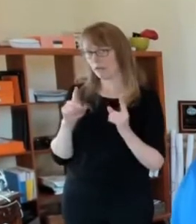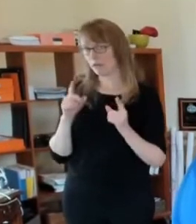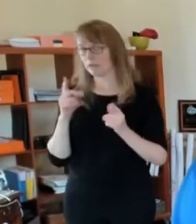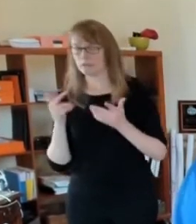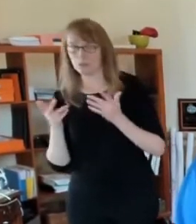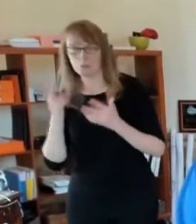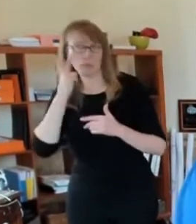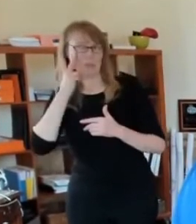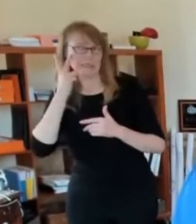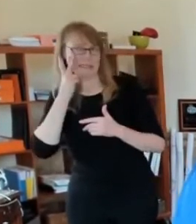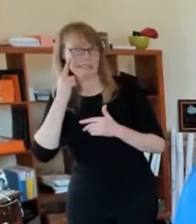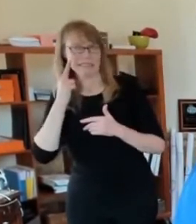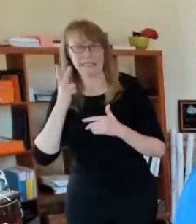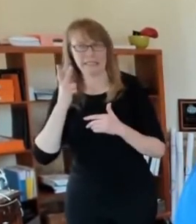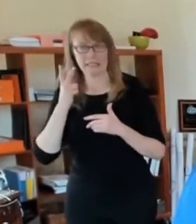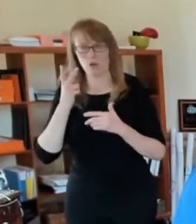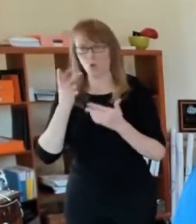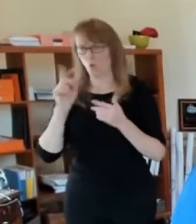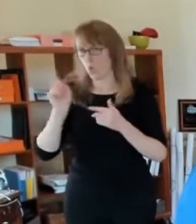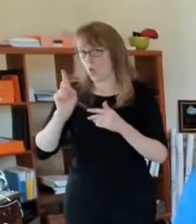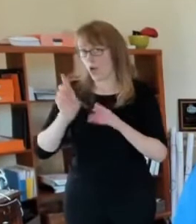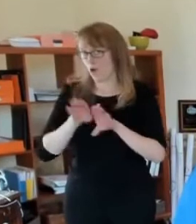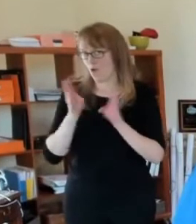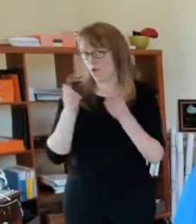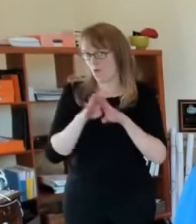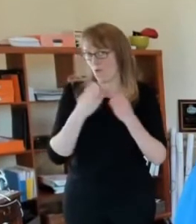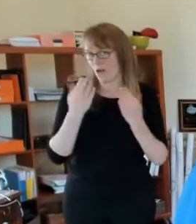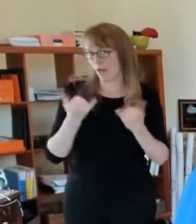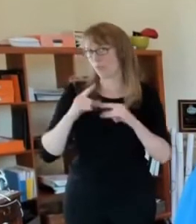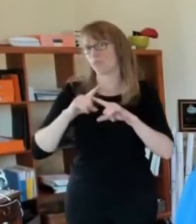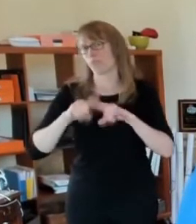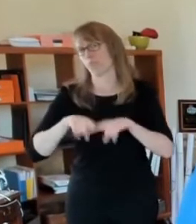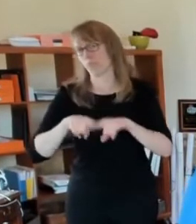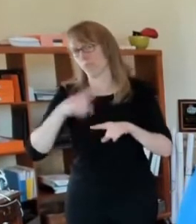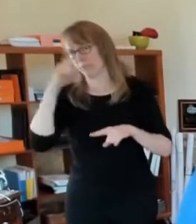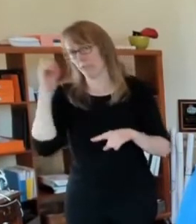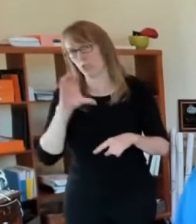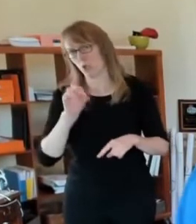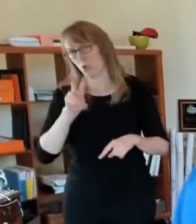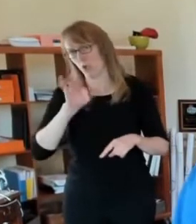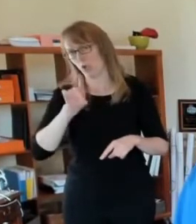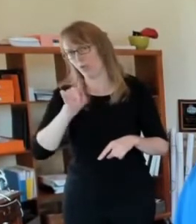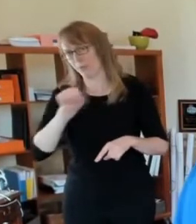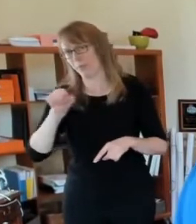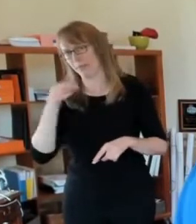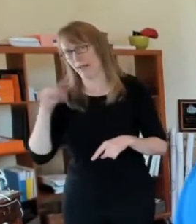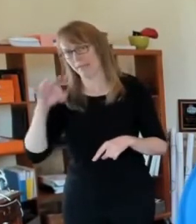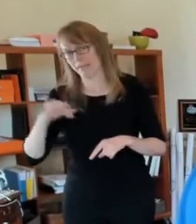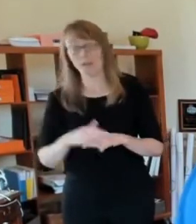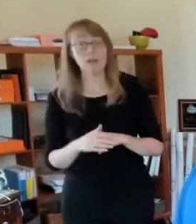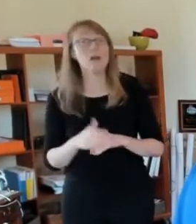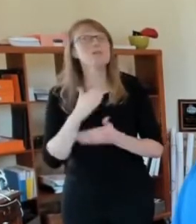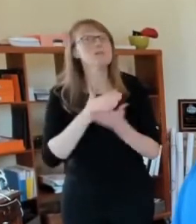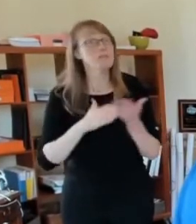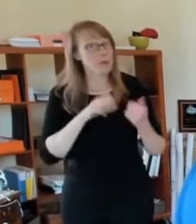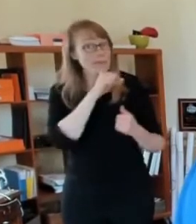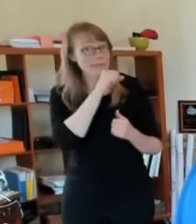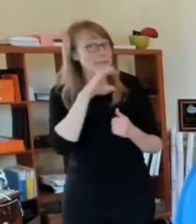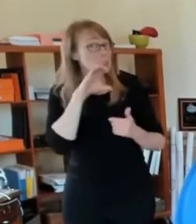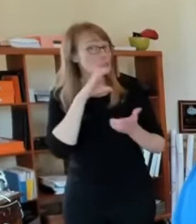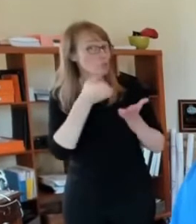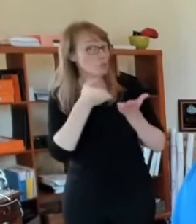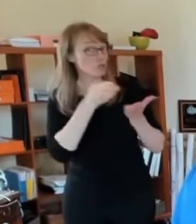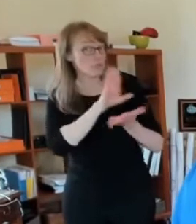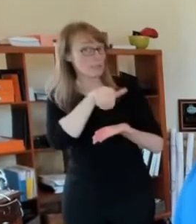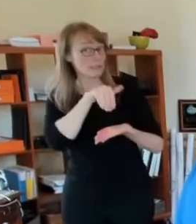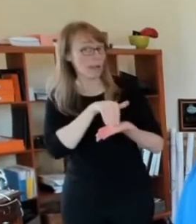that. I know some of the senior service centers centers are allowing people to use laptops and then they wipe them clean and